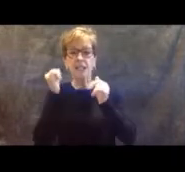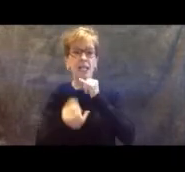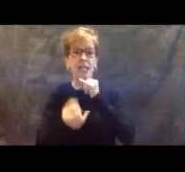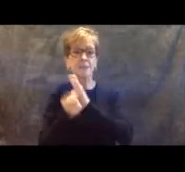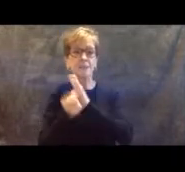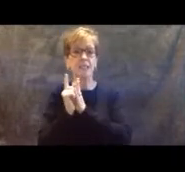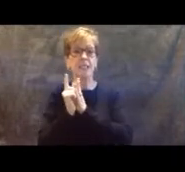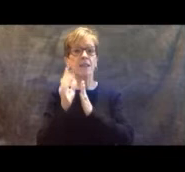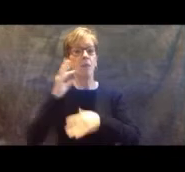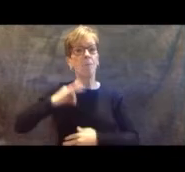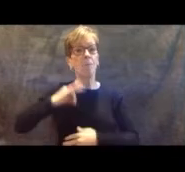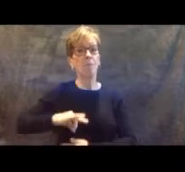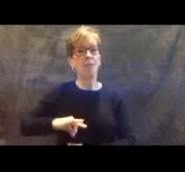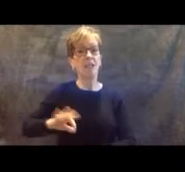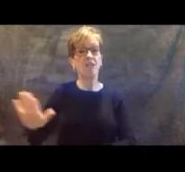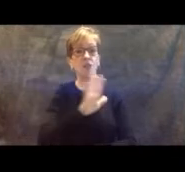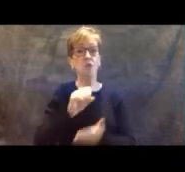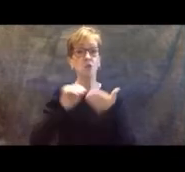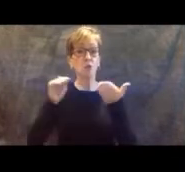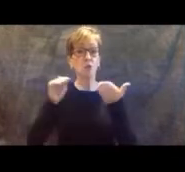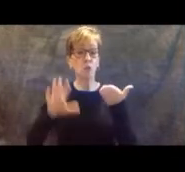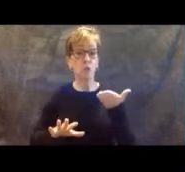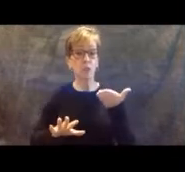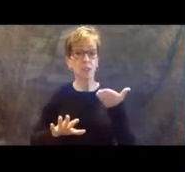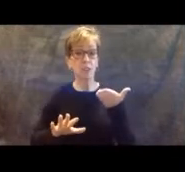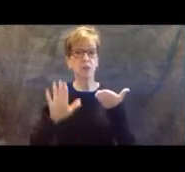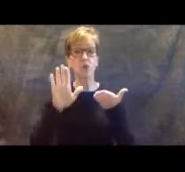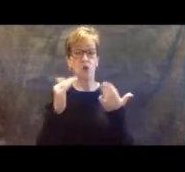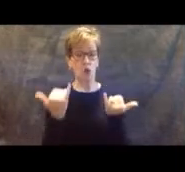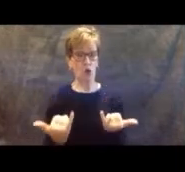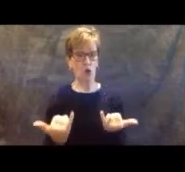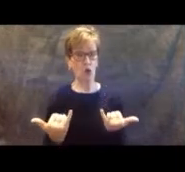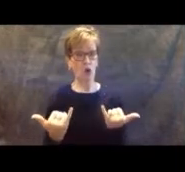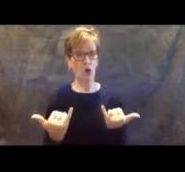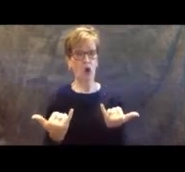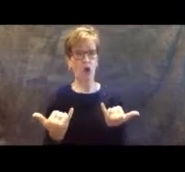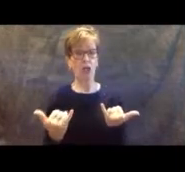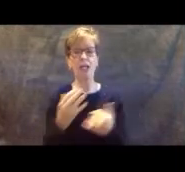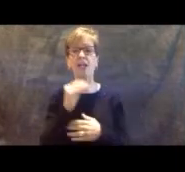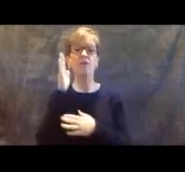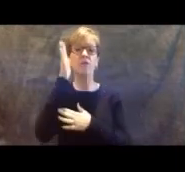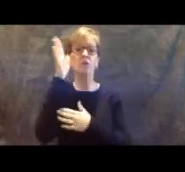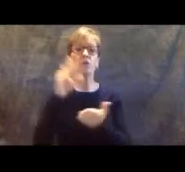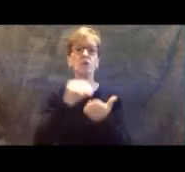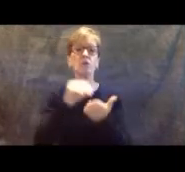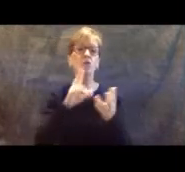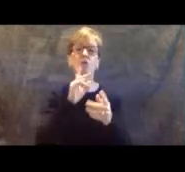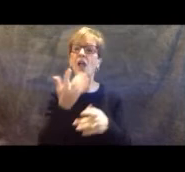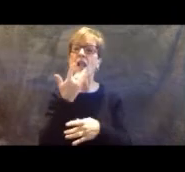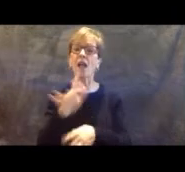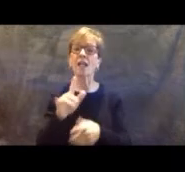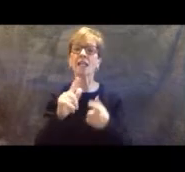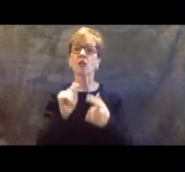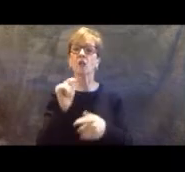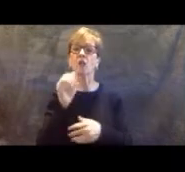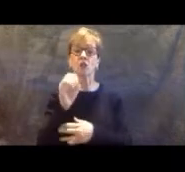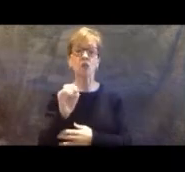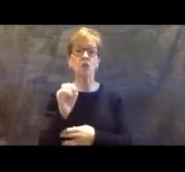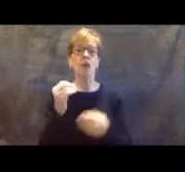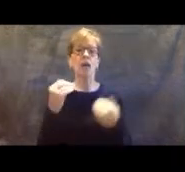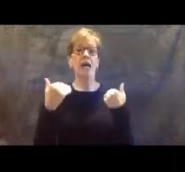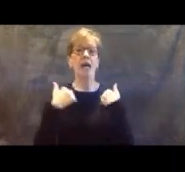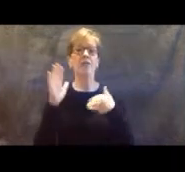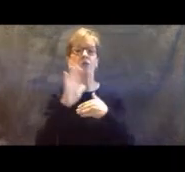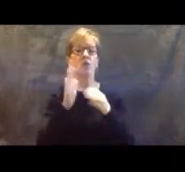students' learning. Your current and future students are so, so lucky to have you as their teachers. We appreciate everyone's willingness